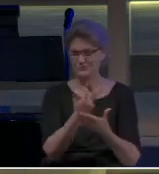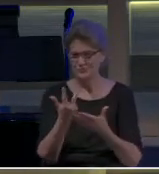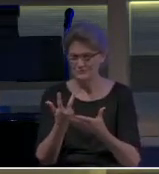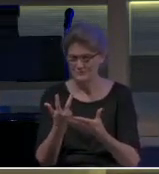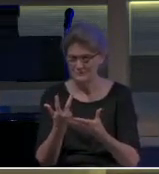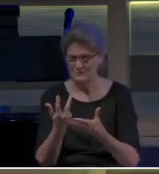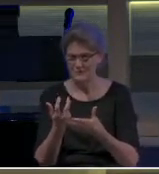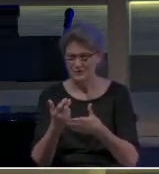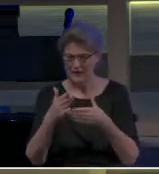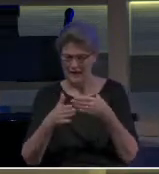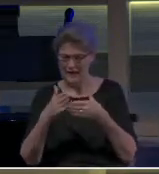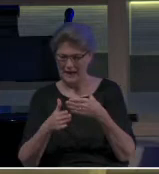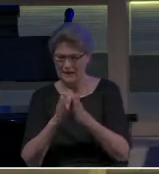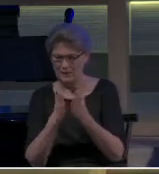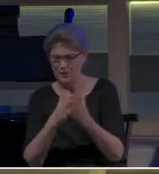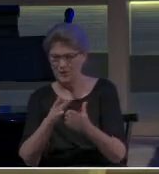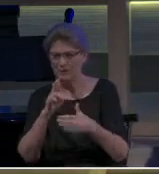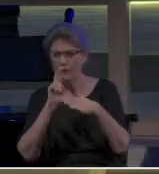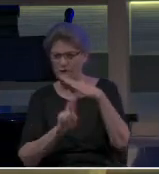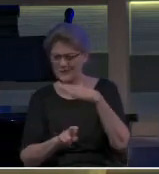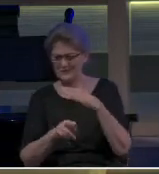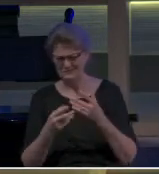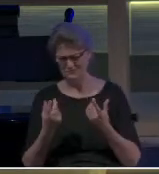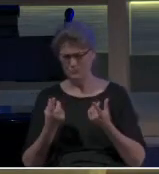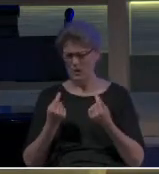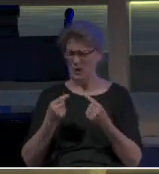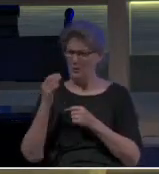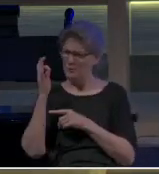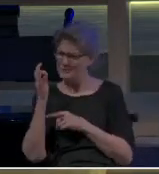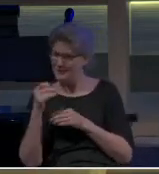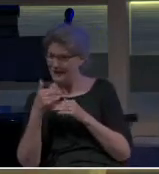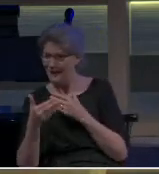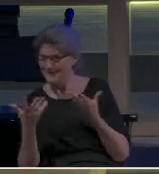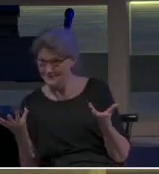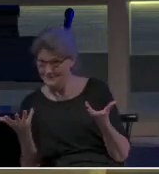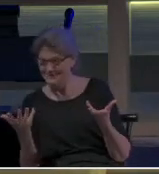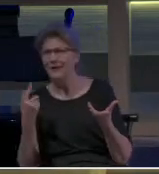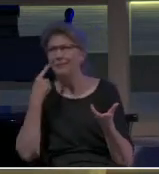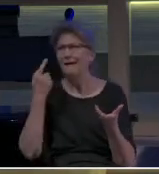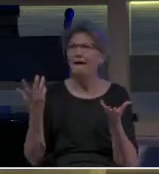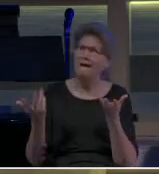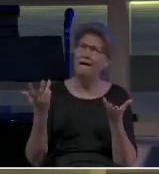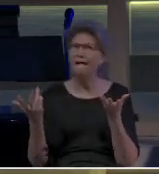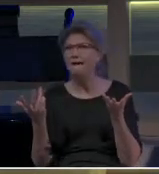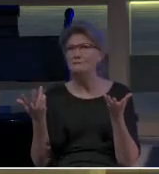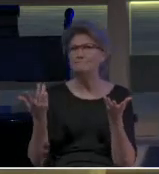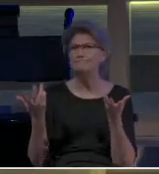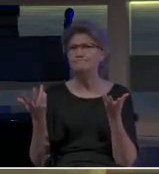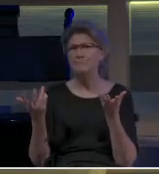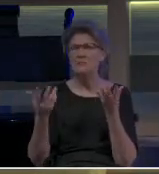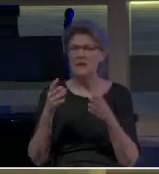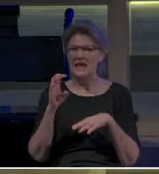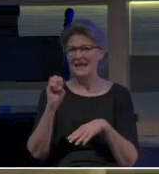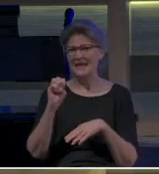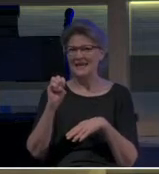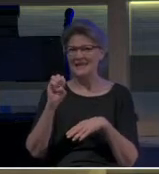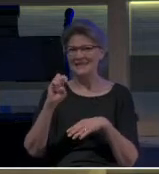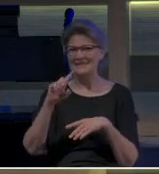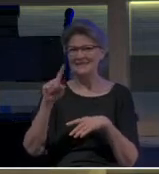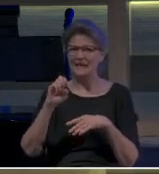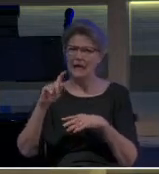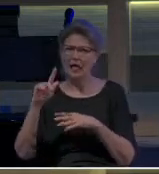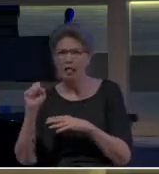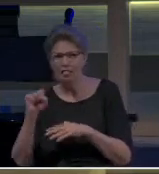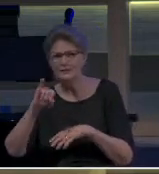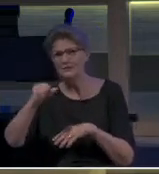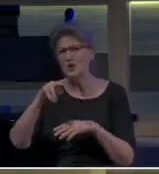to the end of the book of Revelation, what are you going to preach on next? And I thought, well, I could pick something like Ezekiel or Jeremiah